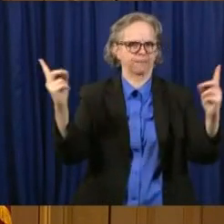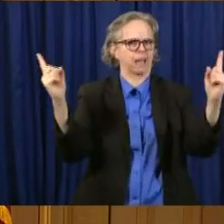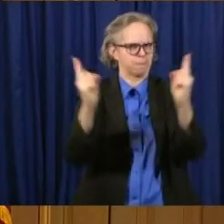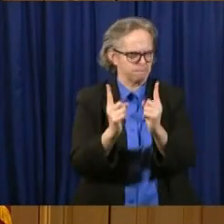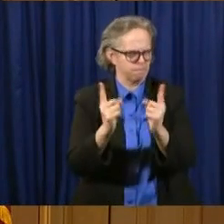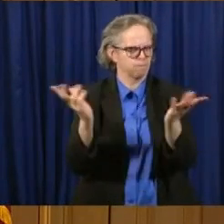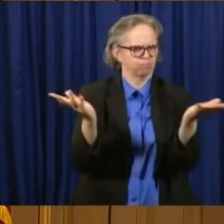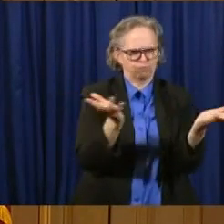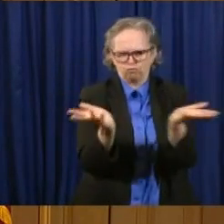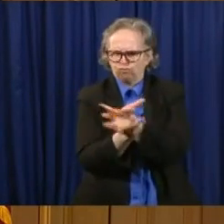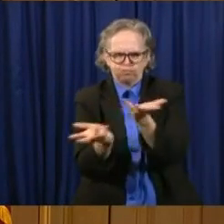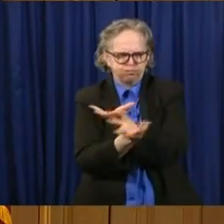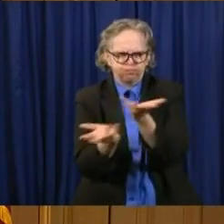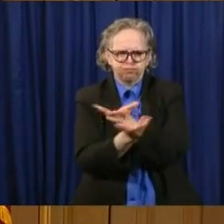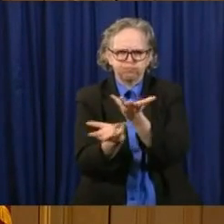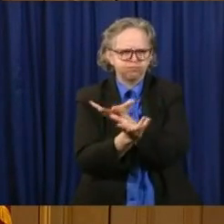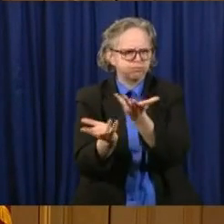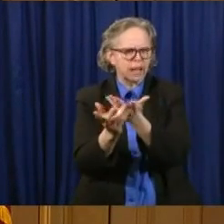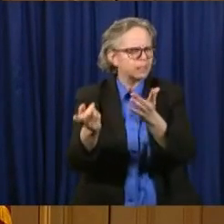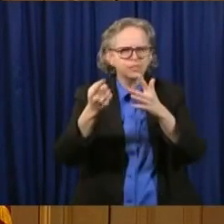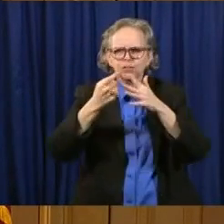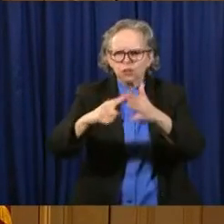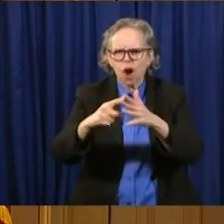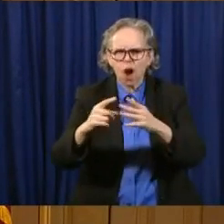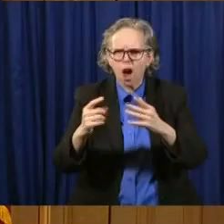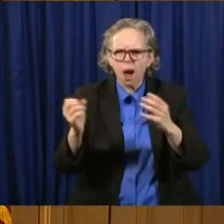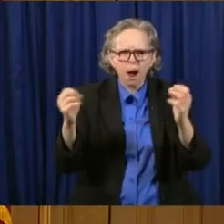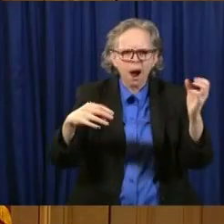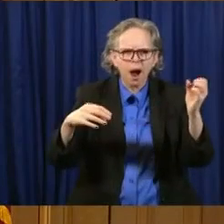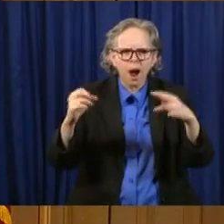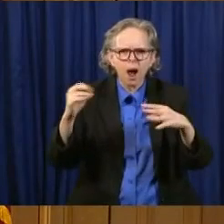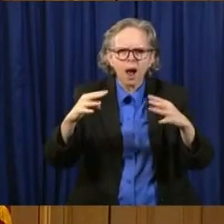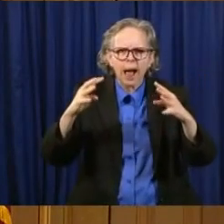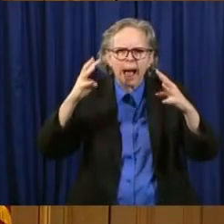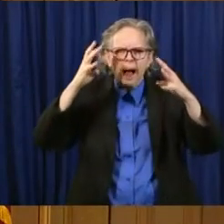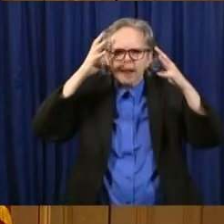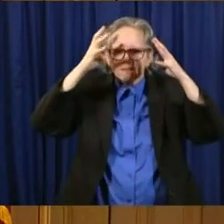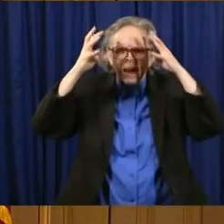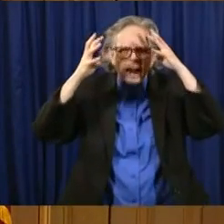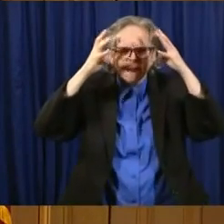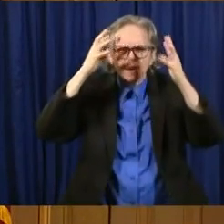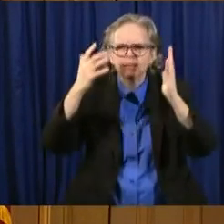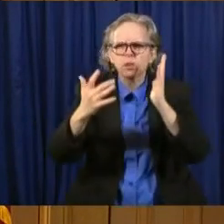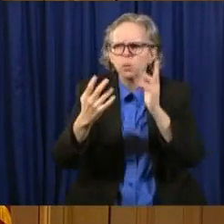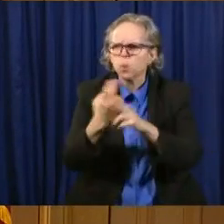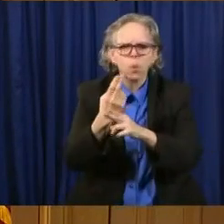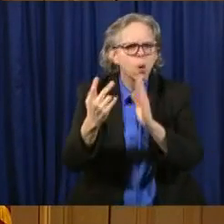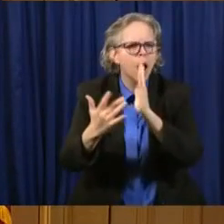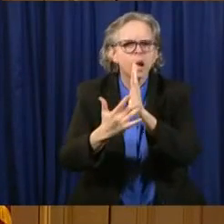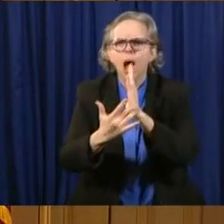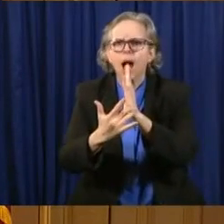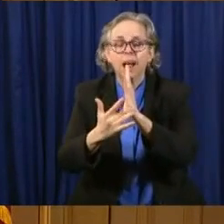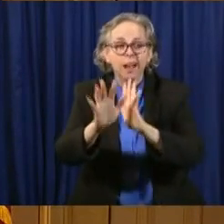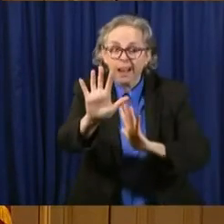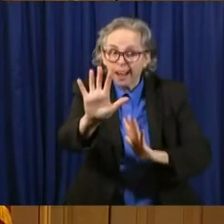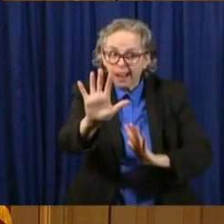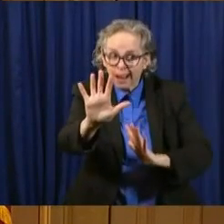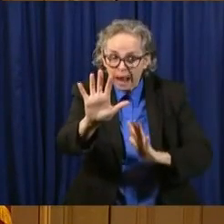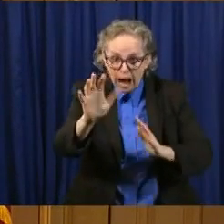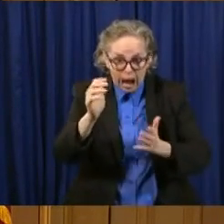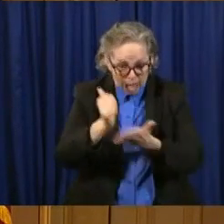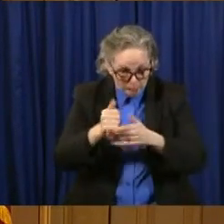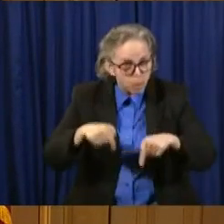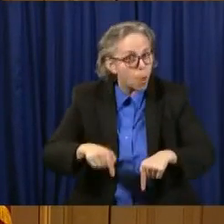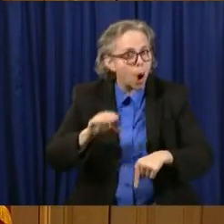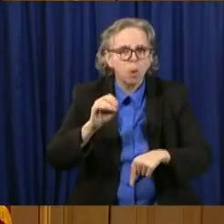solution that's not only helping Ohioans, but also is now being felt throughout the country in many, many locations.